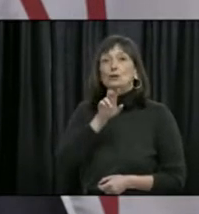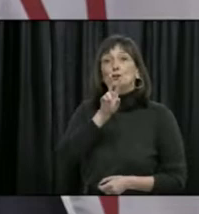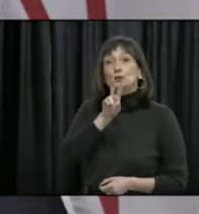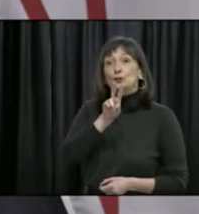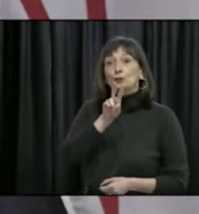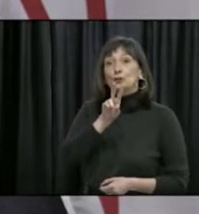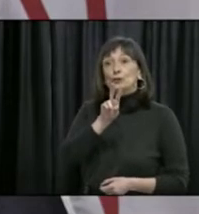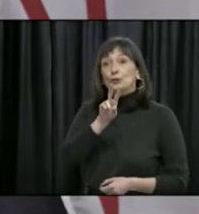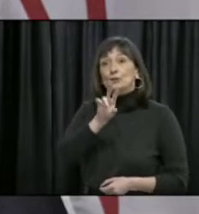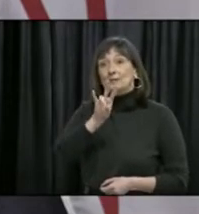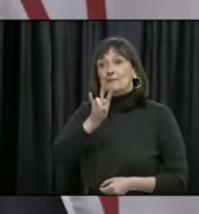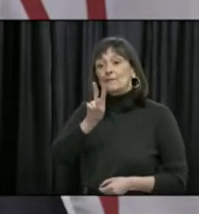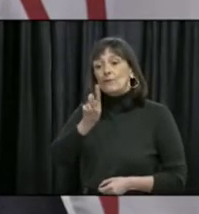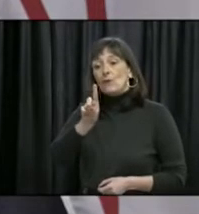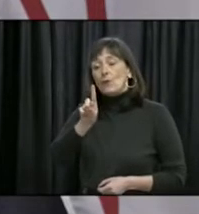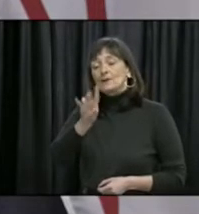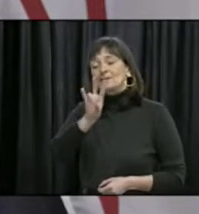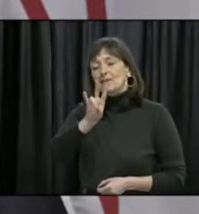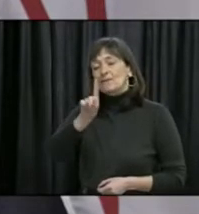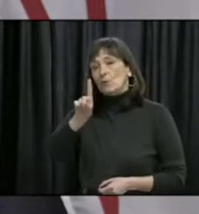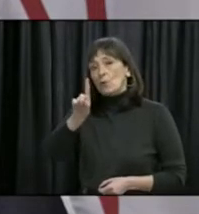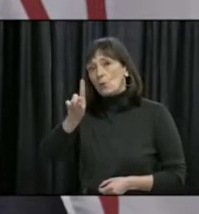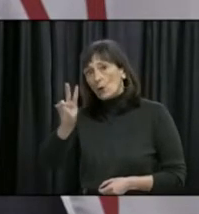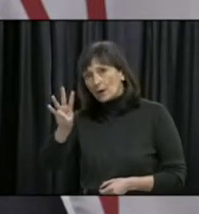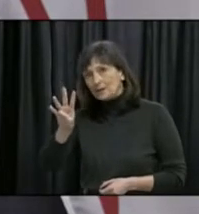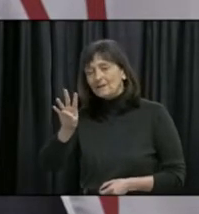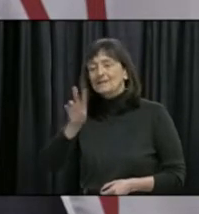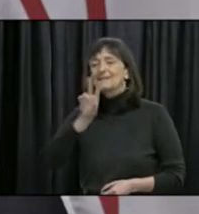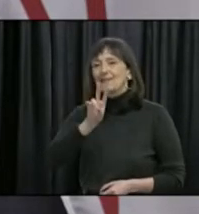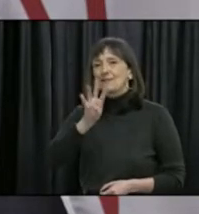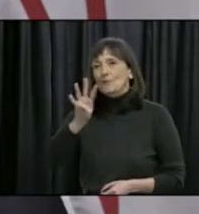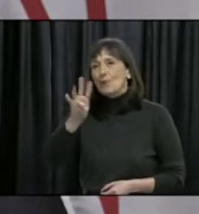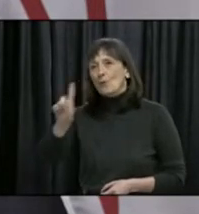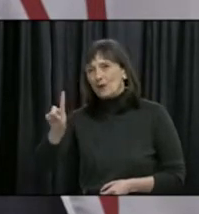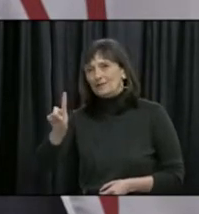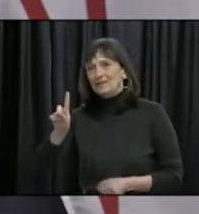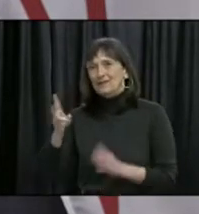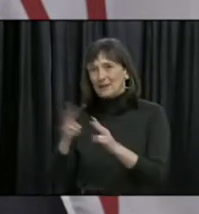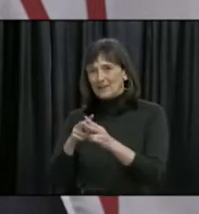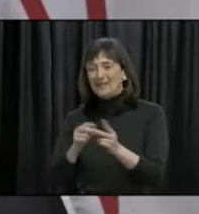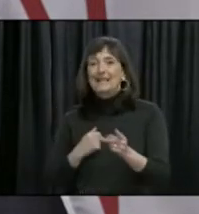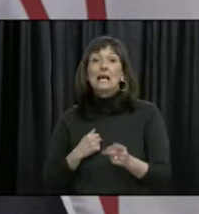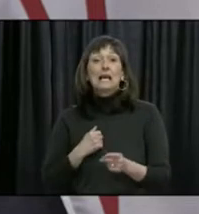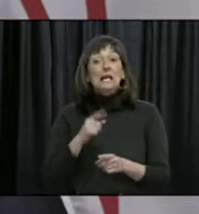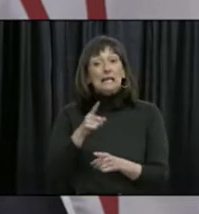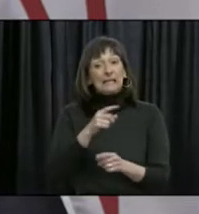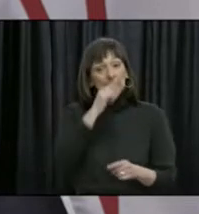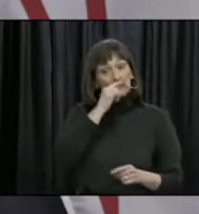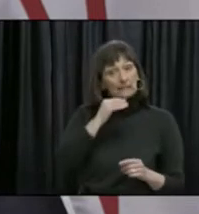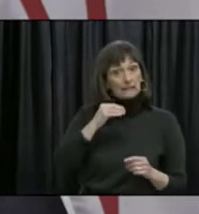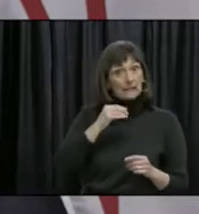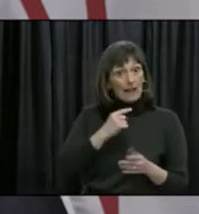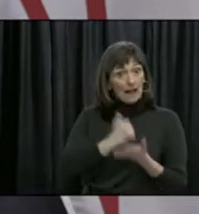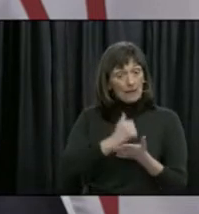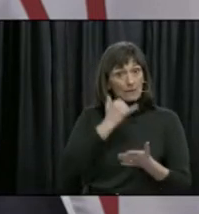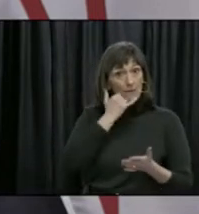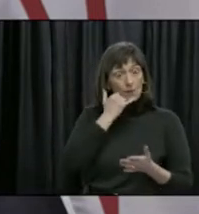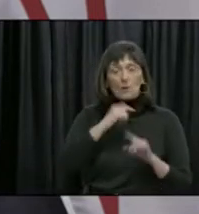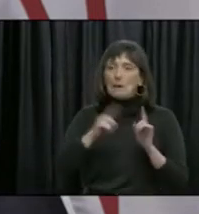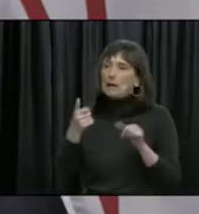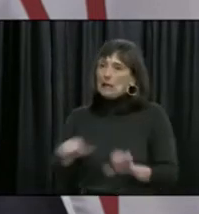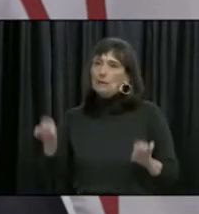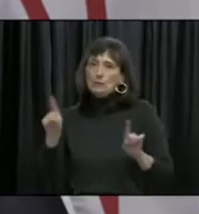-741. This service is provided by Kids Help Phone, but is available to anyone regardless of age.